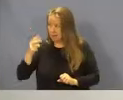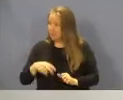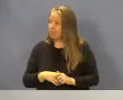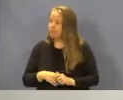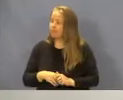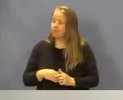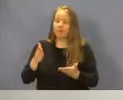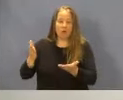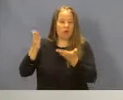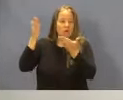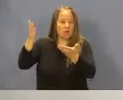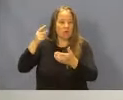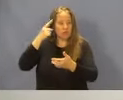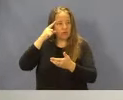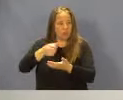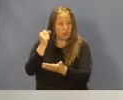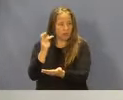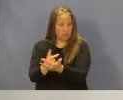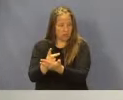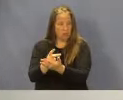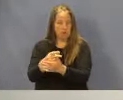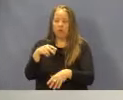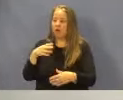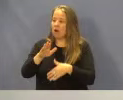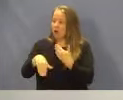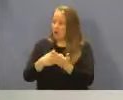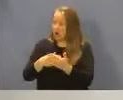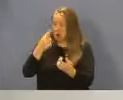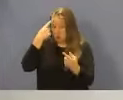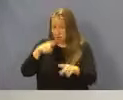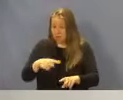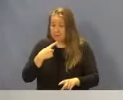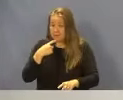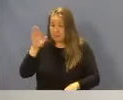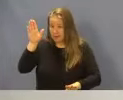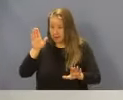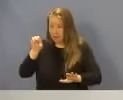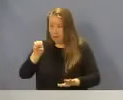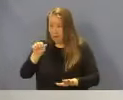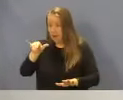Motion has been made for approval and seconded. All in favor say aye. Aye.